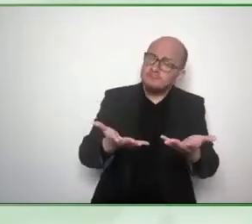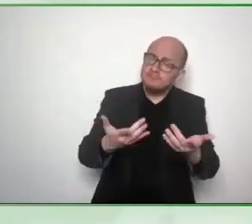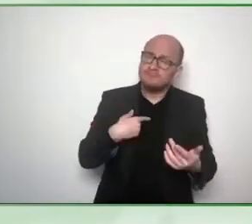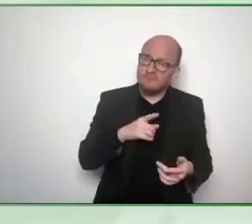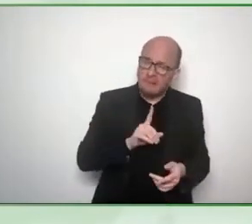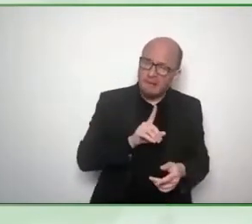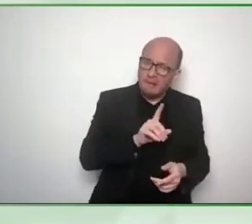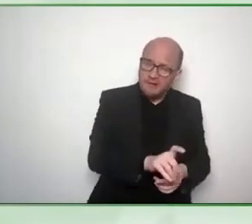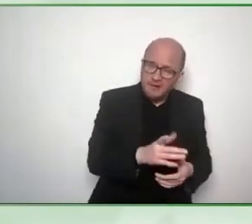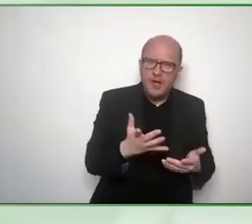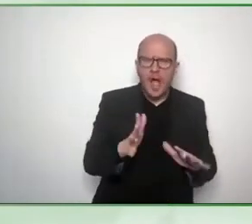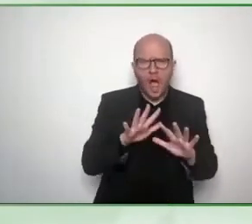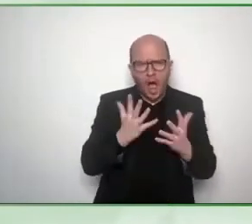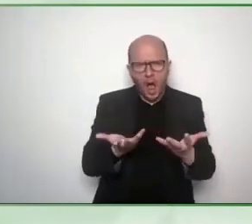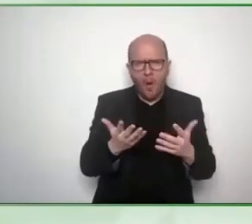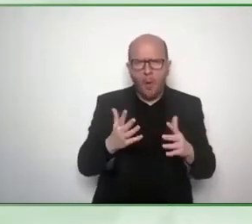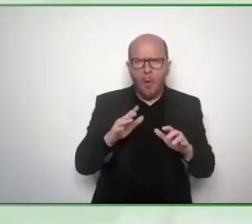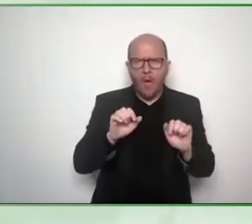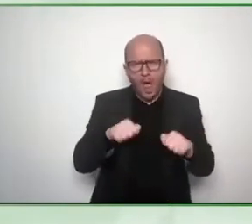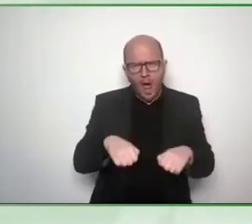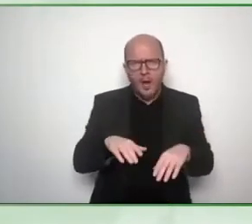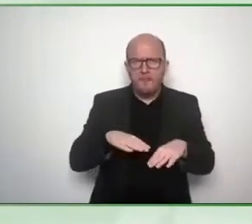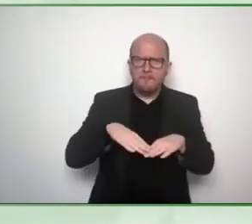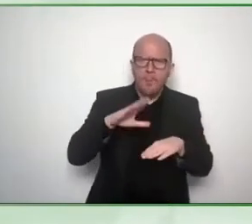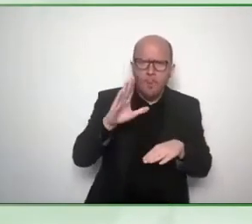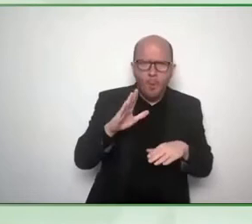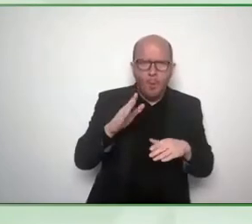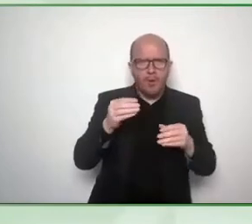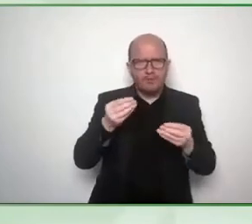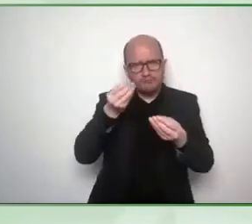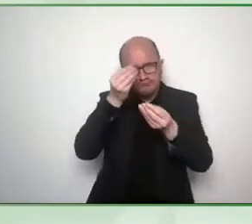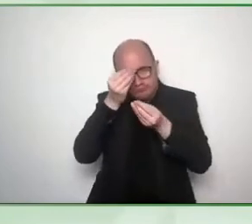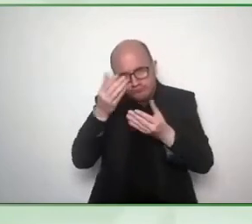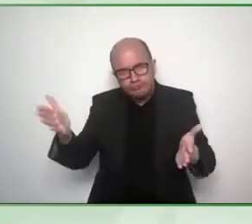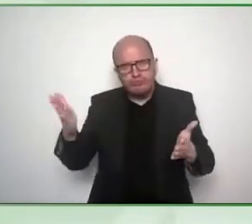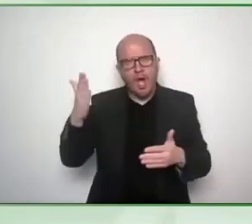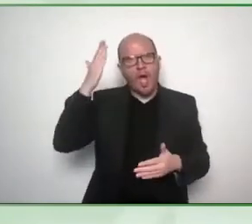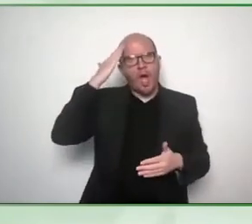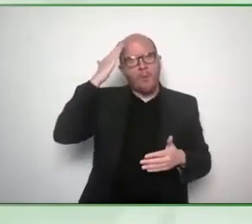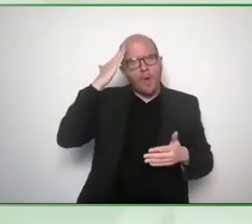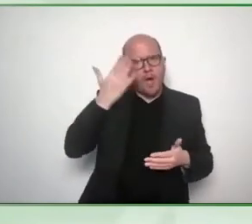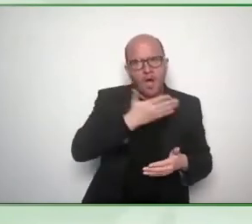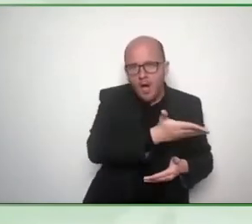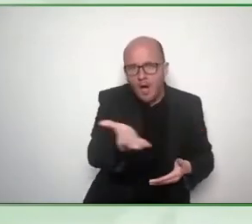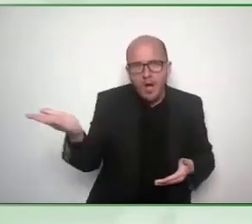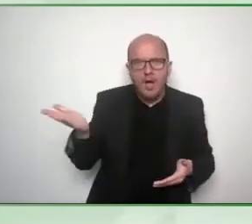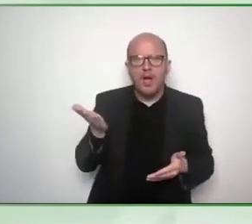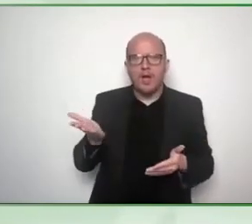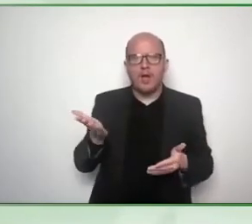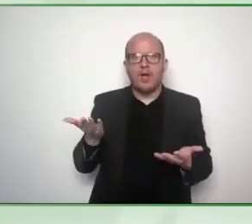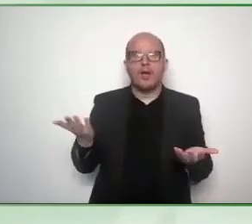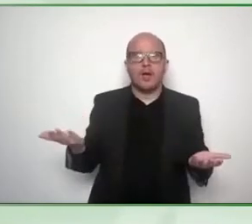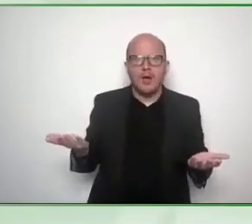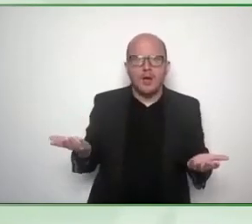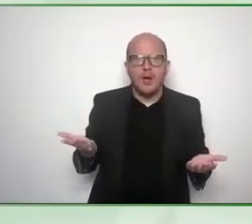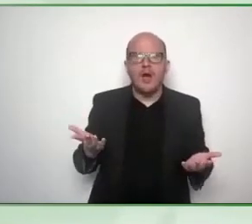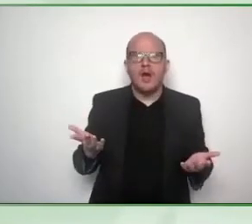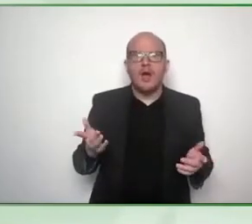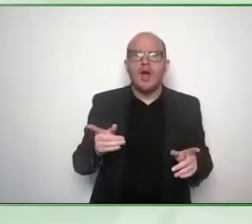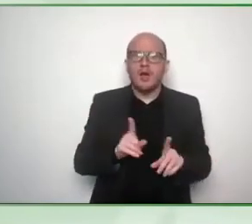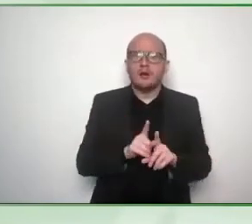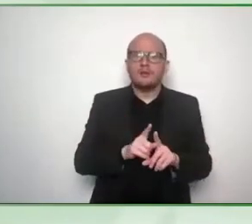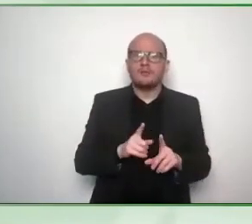topic may be at corporate levels but also on self-awareness of these individuals